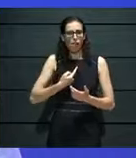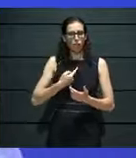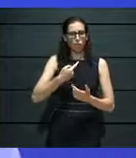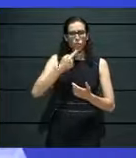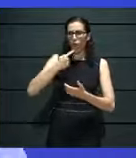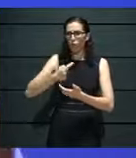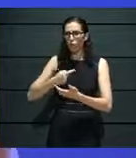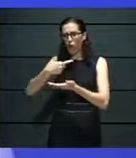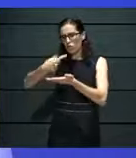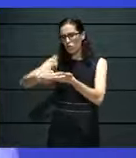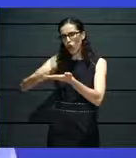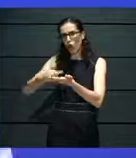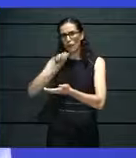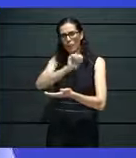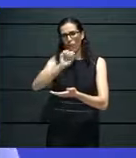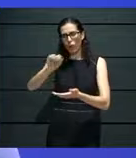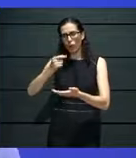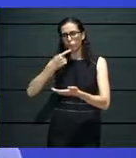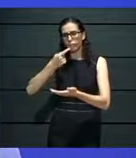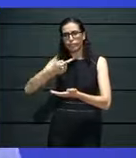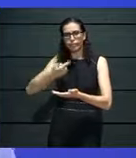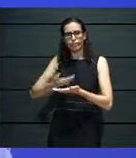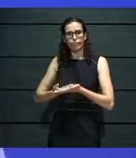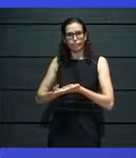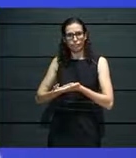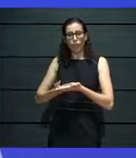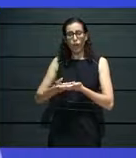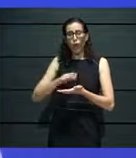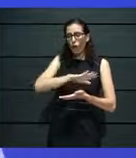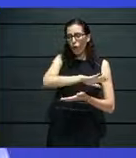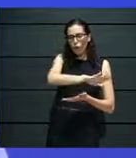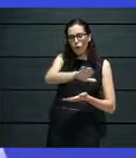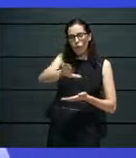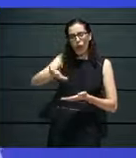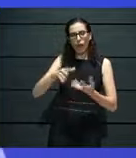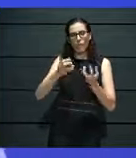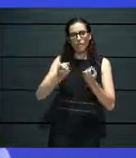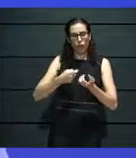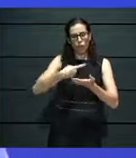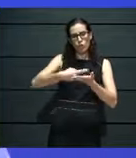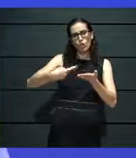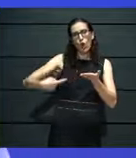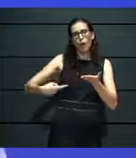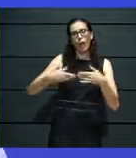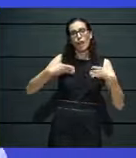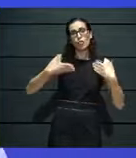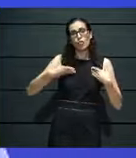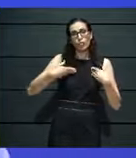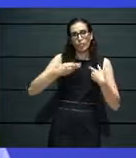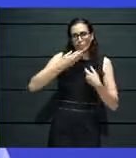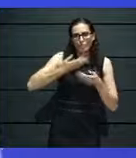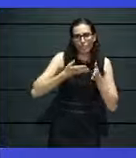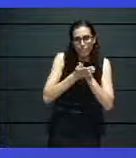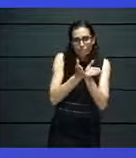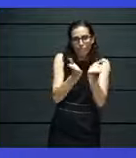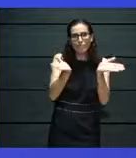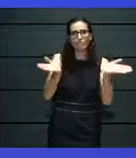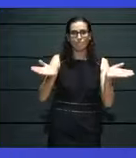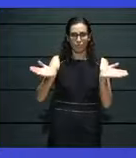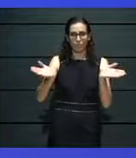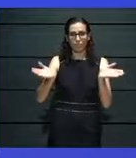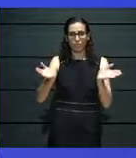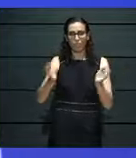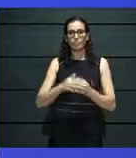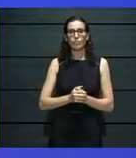everybody wants to do is tell the story. Everybody has a story to tell, everybody has a voice that they would like to, that they want to identify